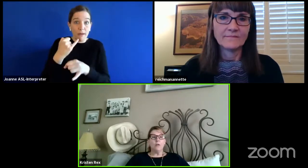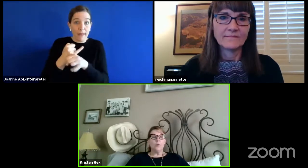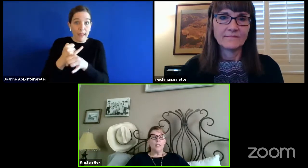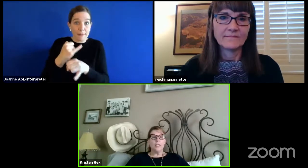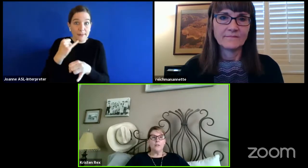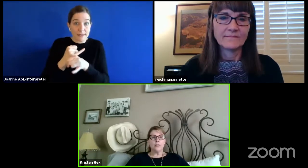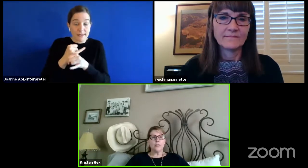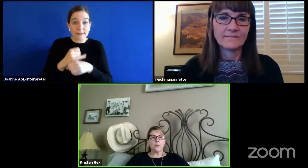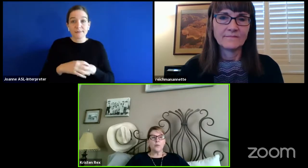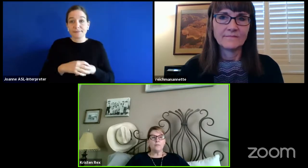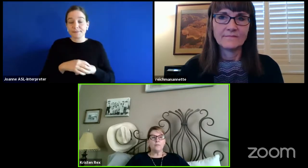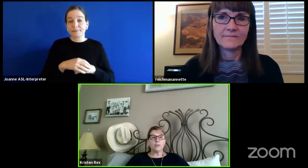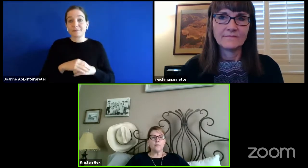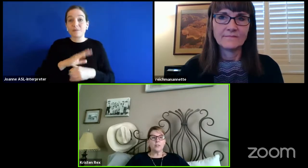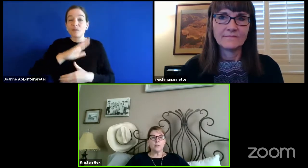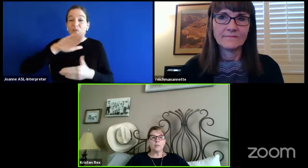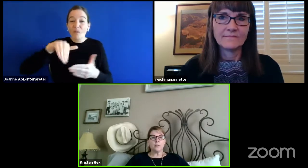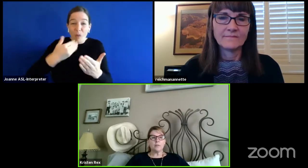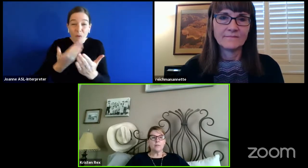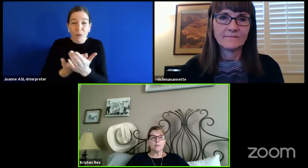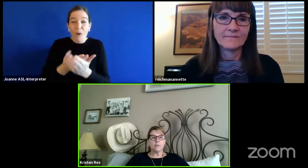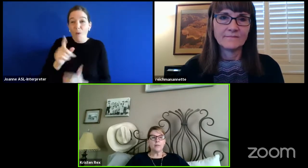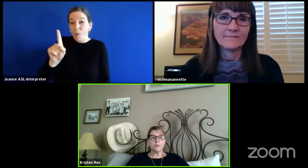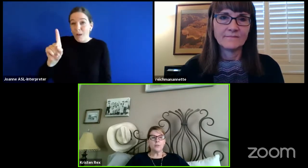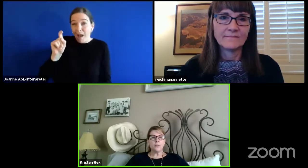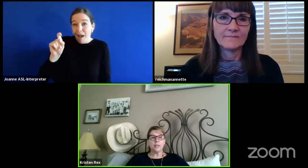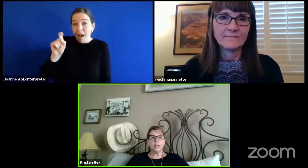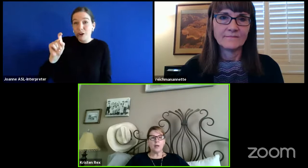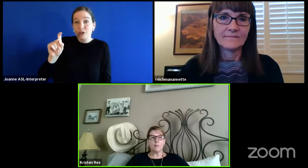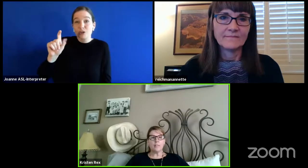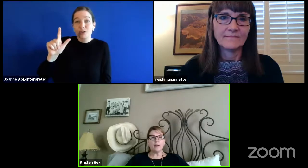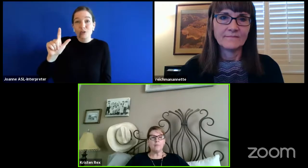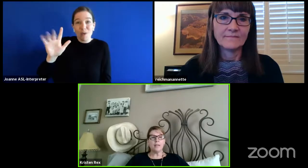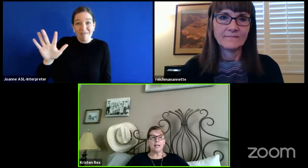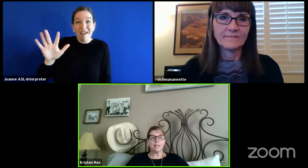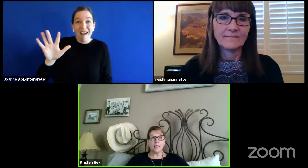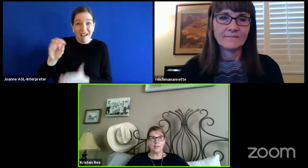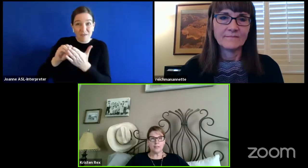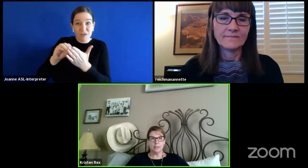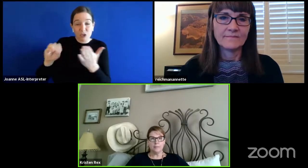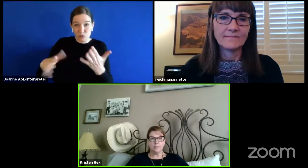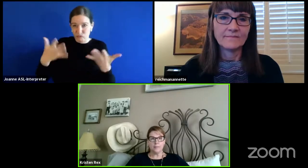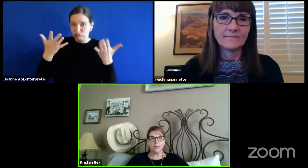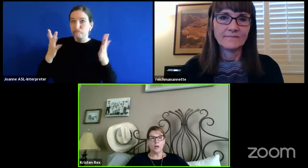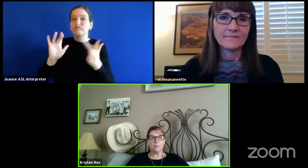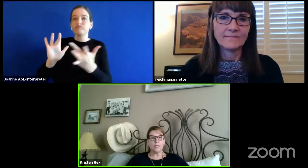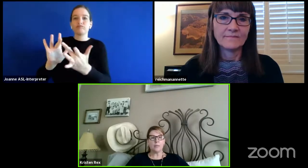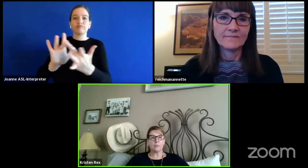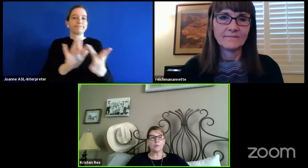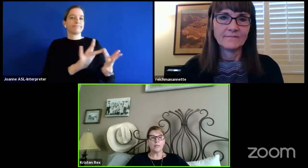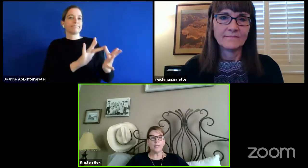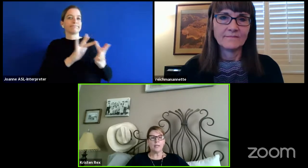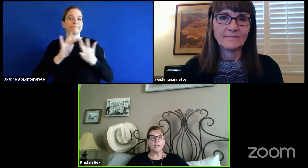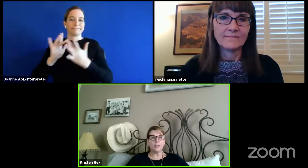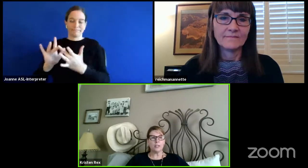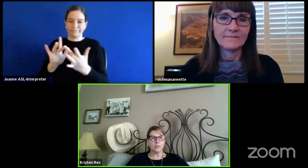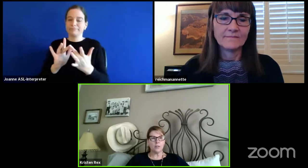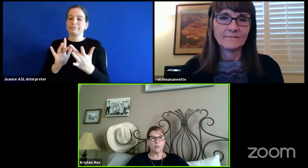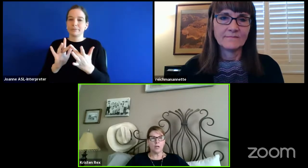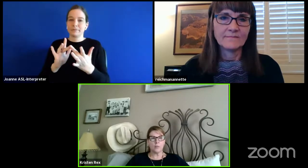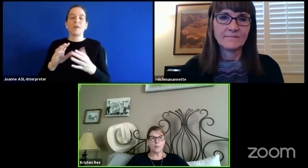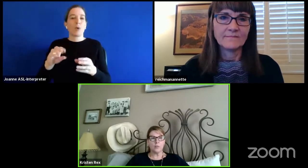All 125 students on the Tucson campus have been contacted and are being provided